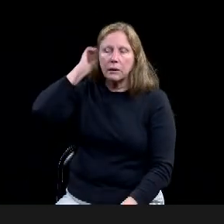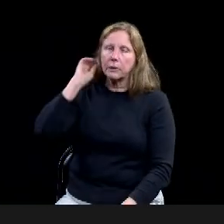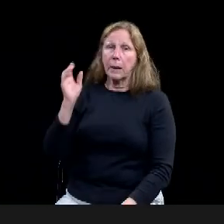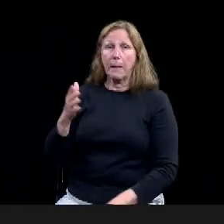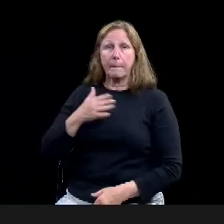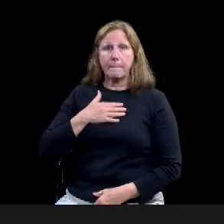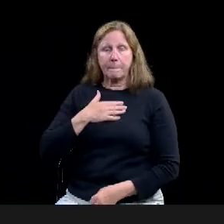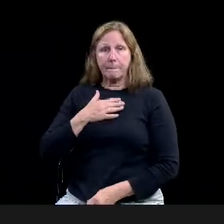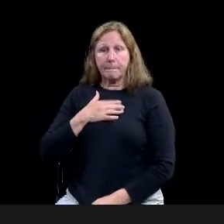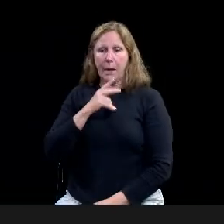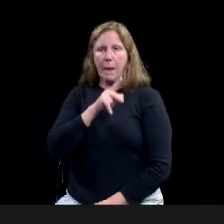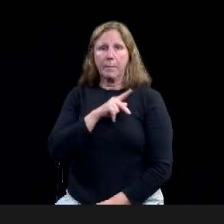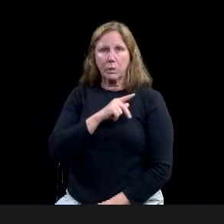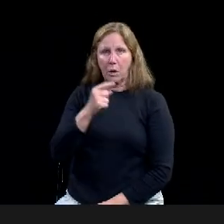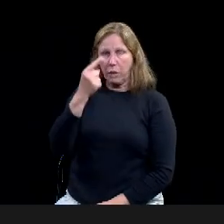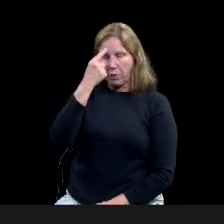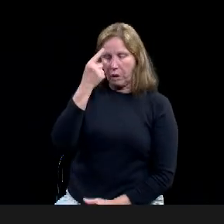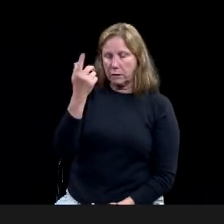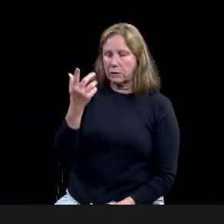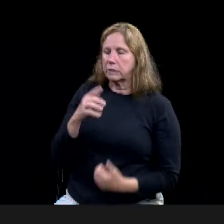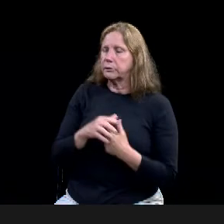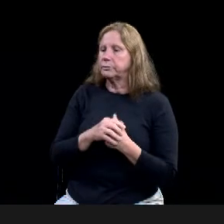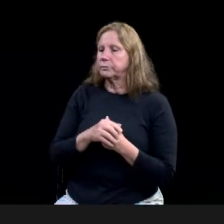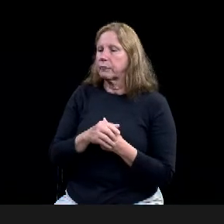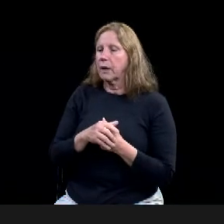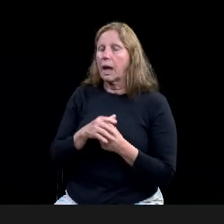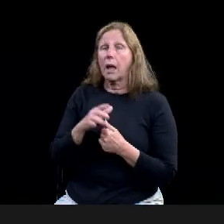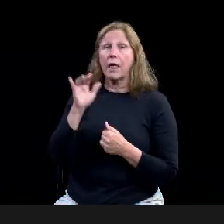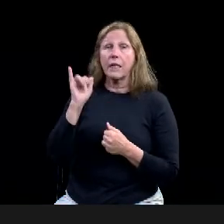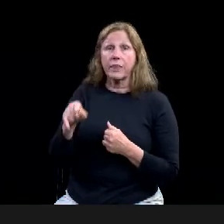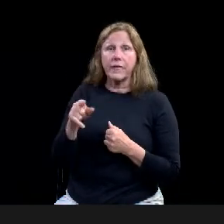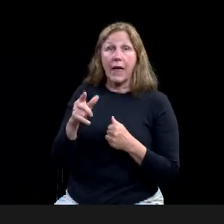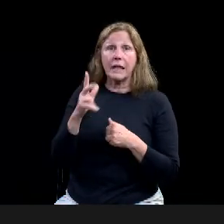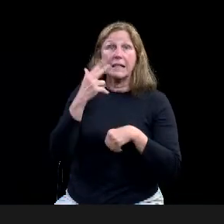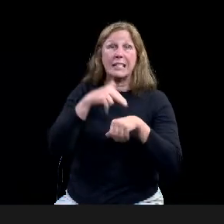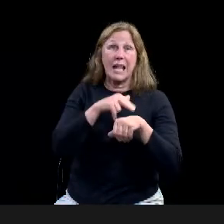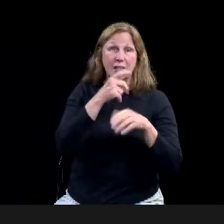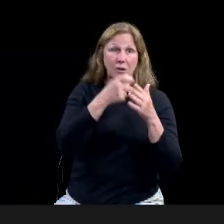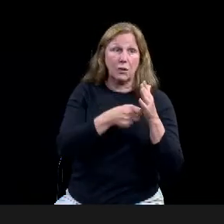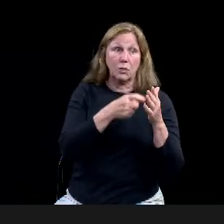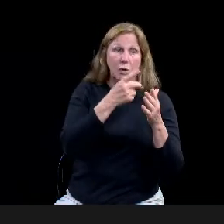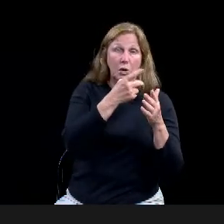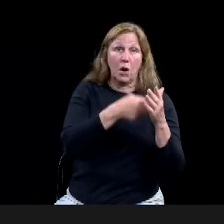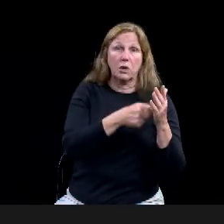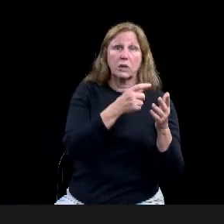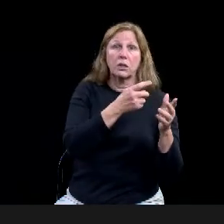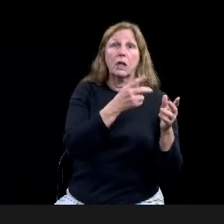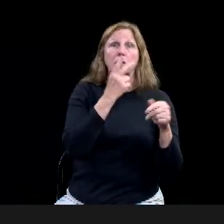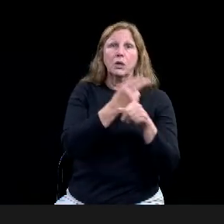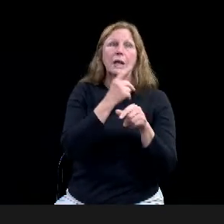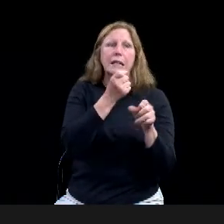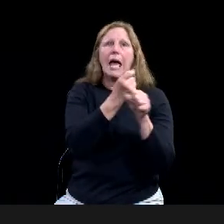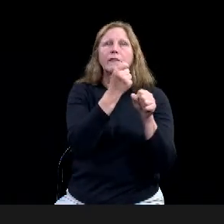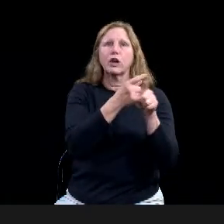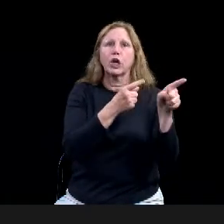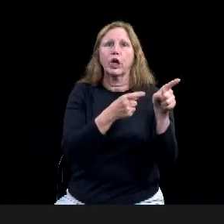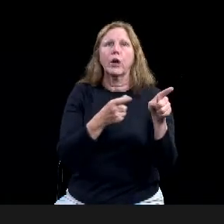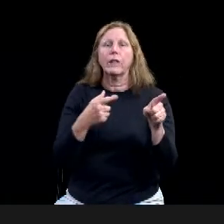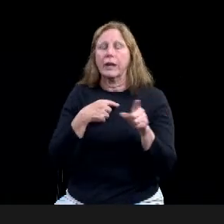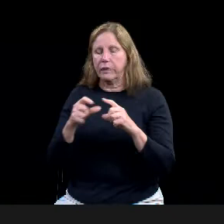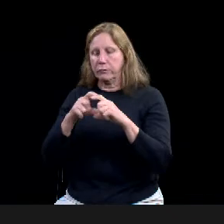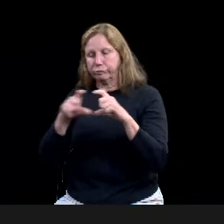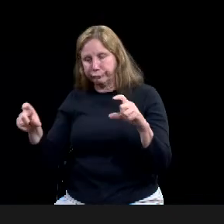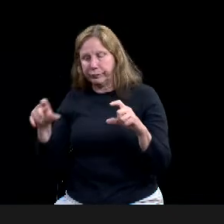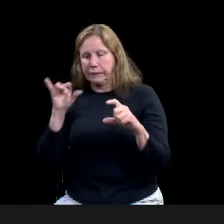every year. And that just gives us a really solid benchmark for us to work from. Um, particularly just because that 69, if, if we're going